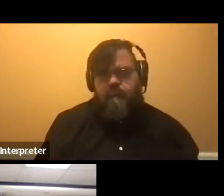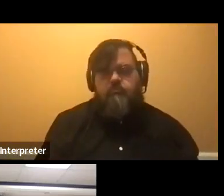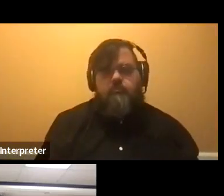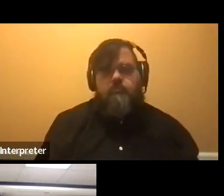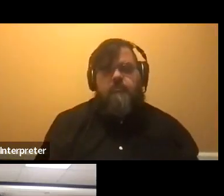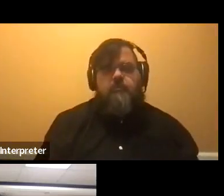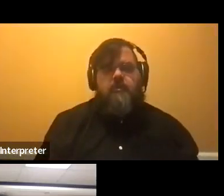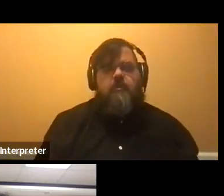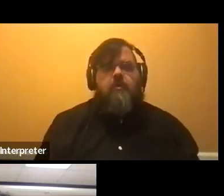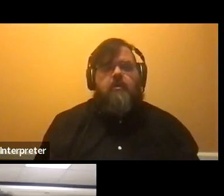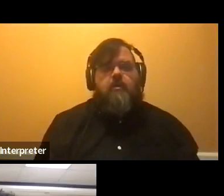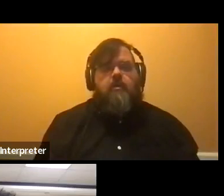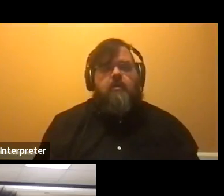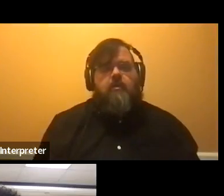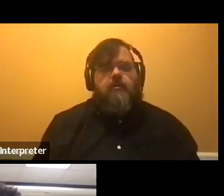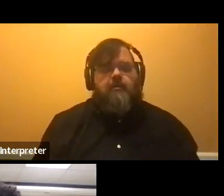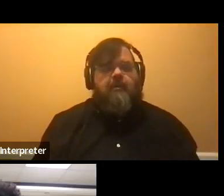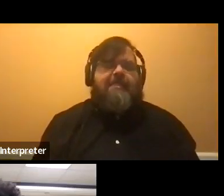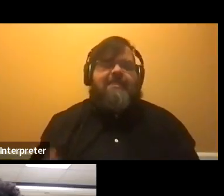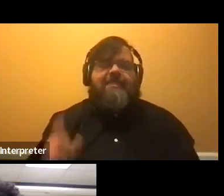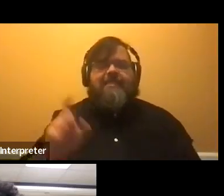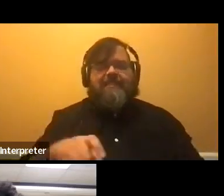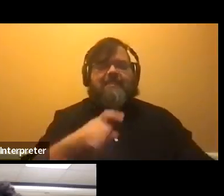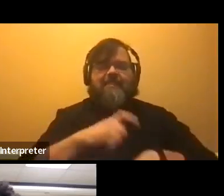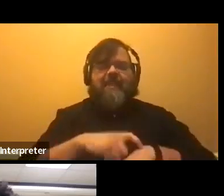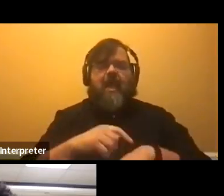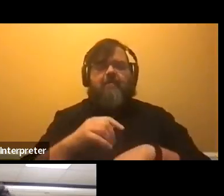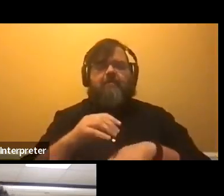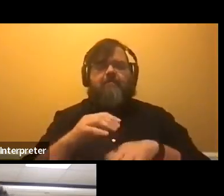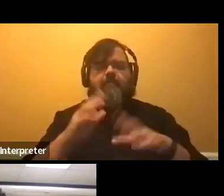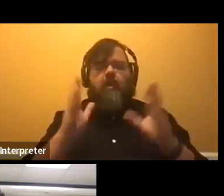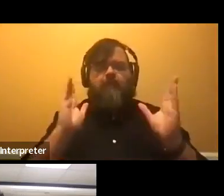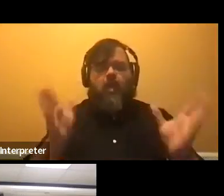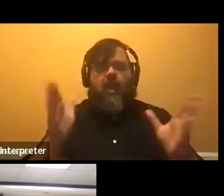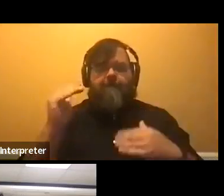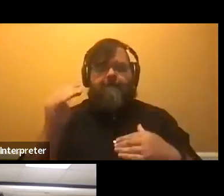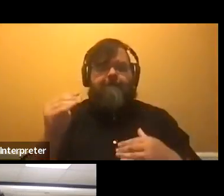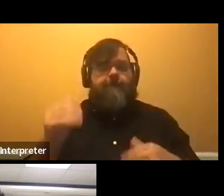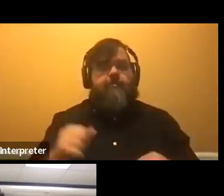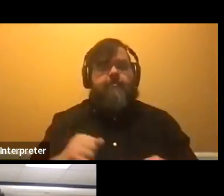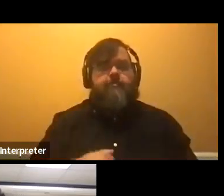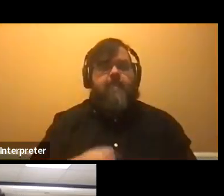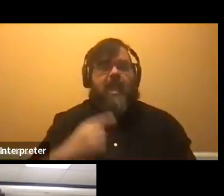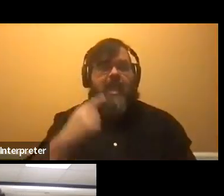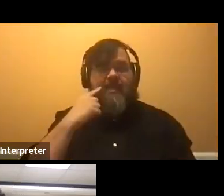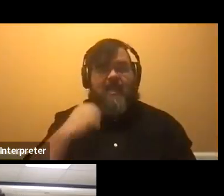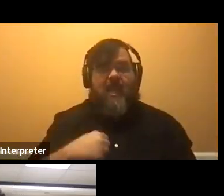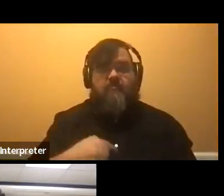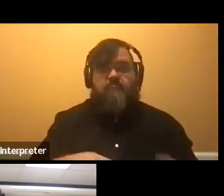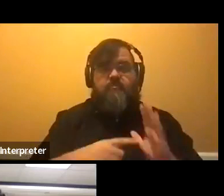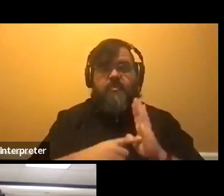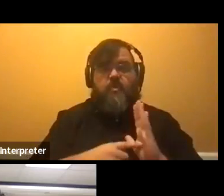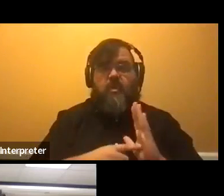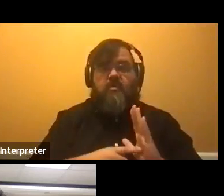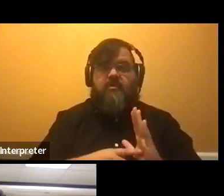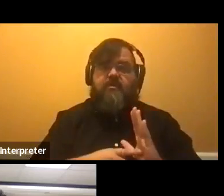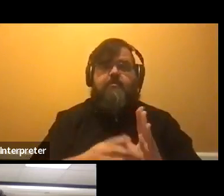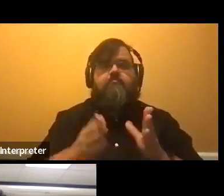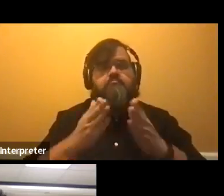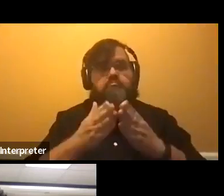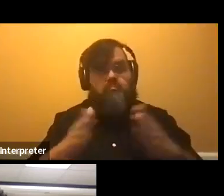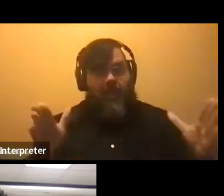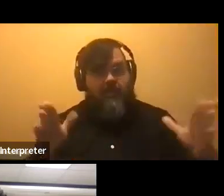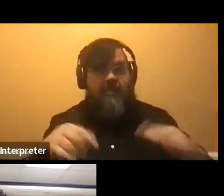kind of range there. I do think, um, showing both breadth and depth are good. So the